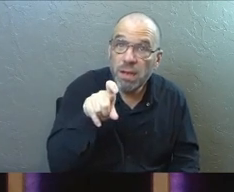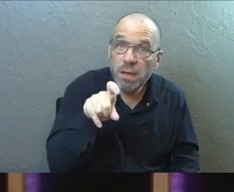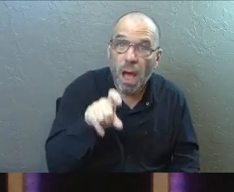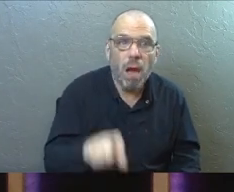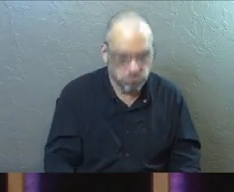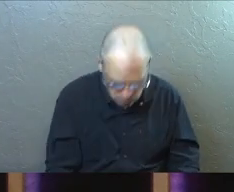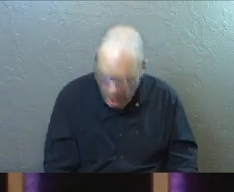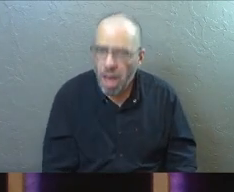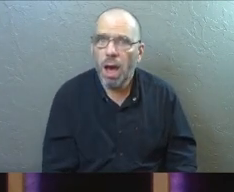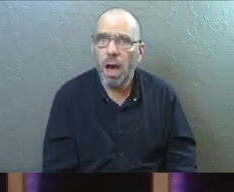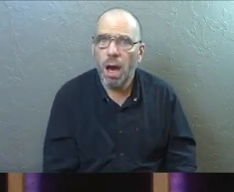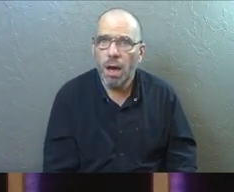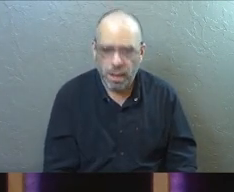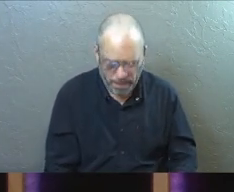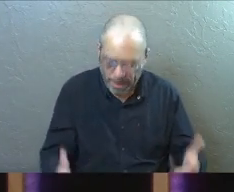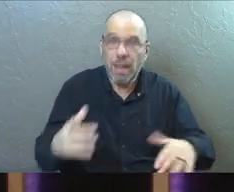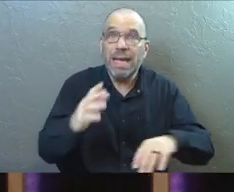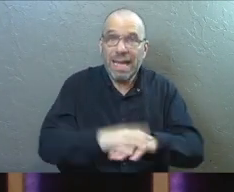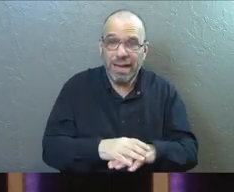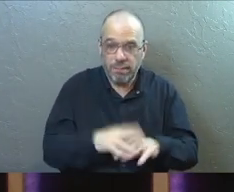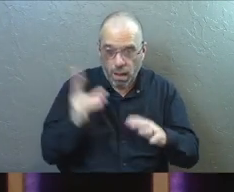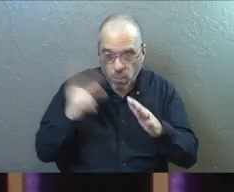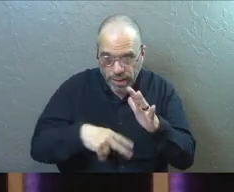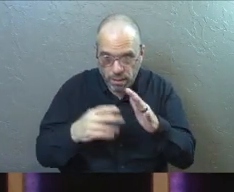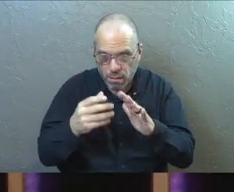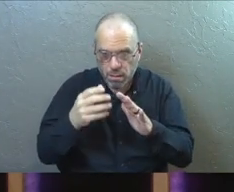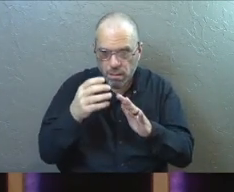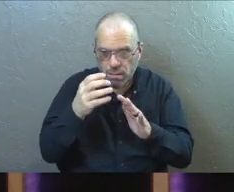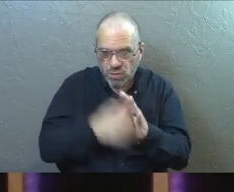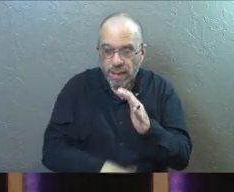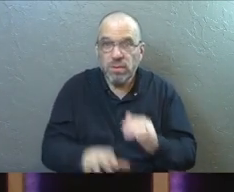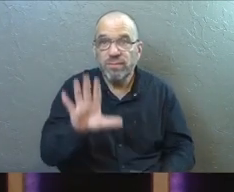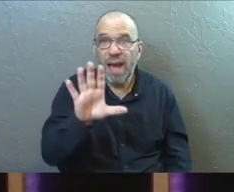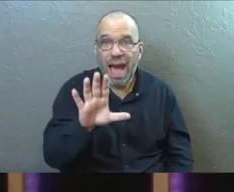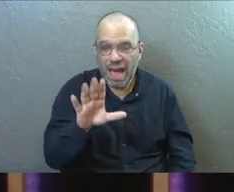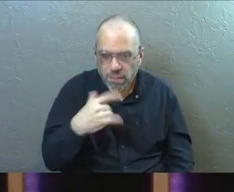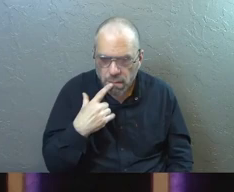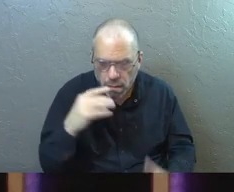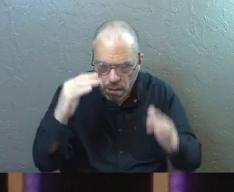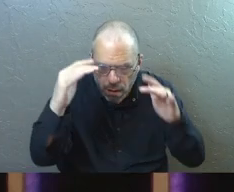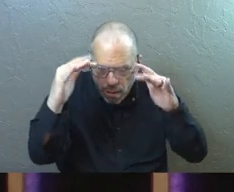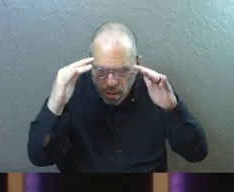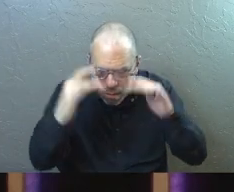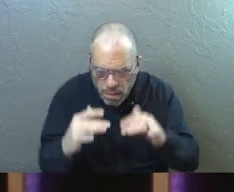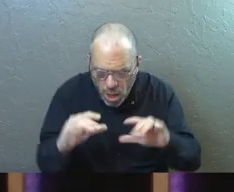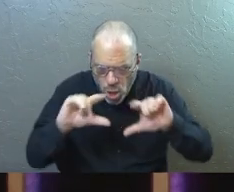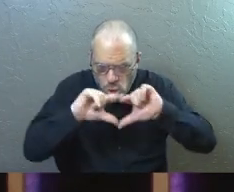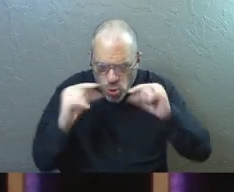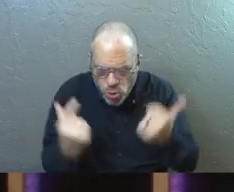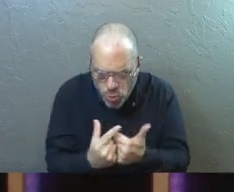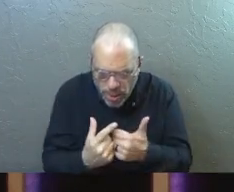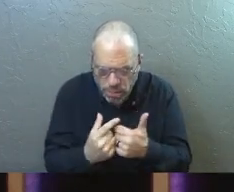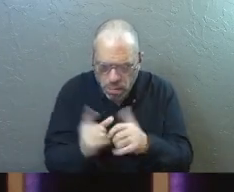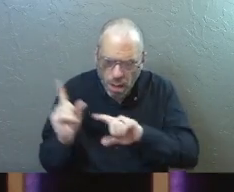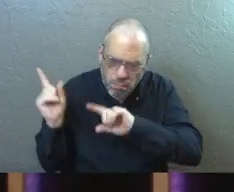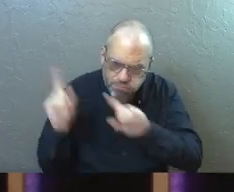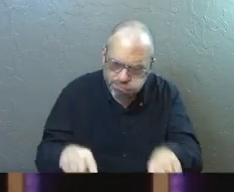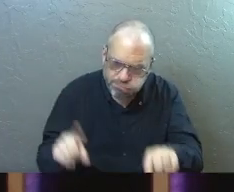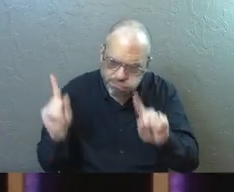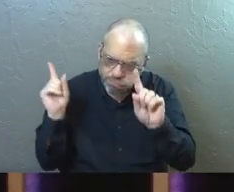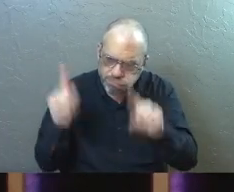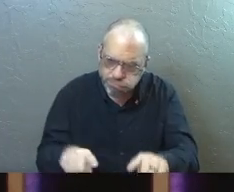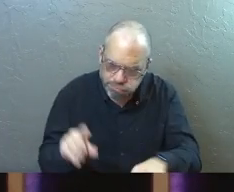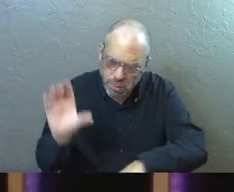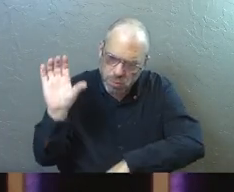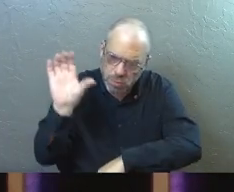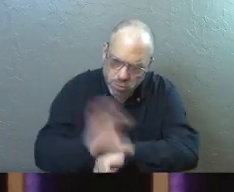And they are. And what's weird is if you continue to read the passage, it says that multitudes and groups keep coming to